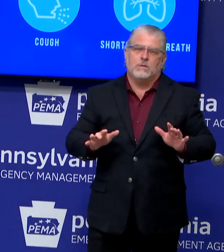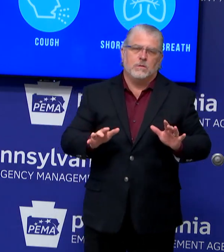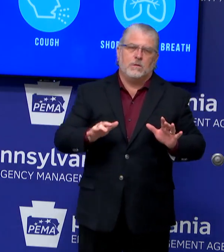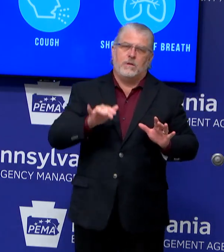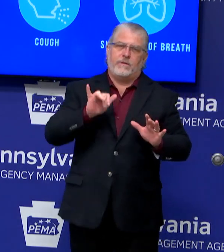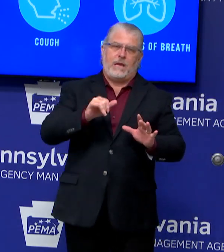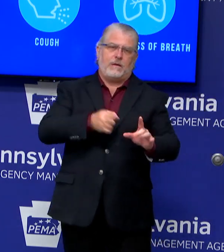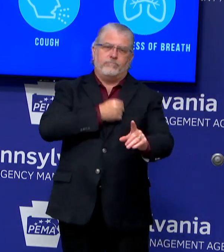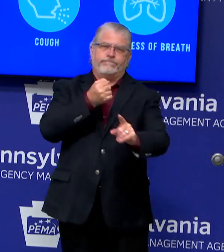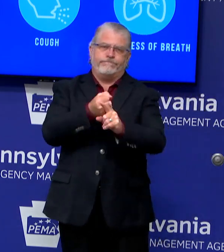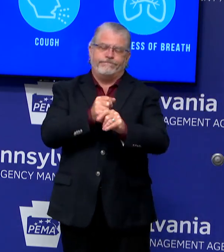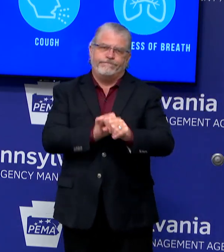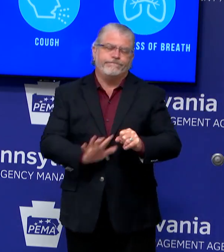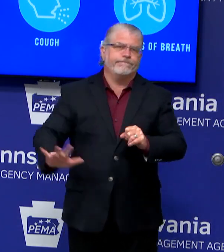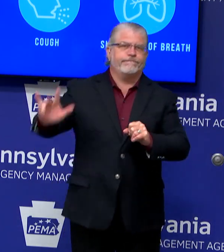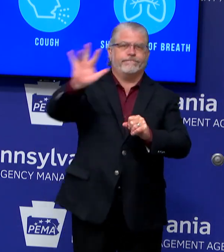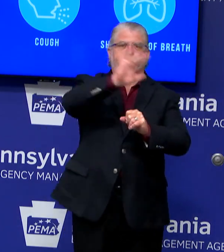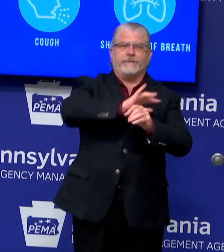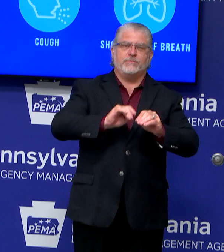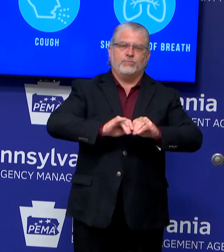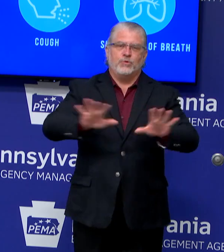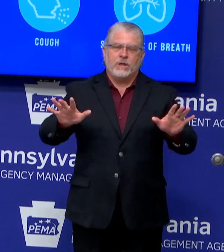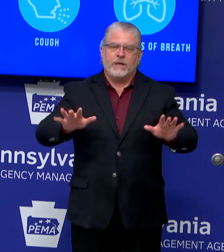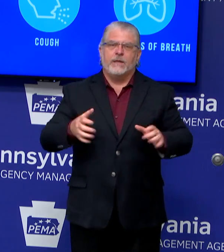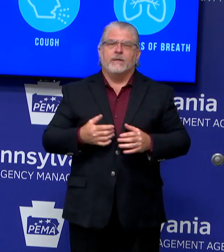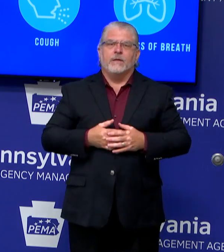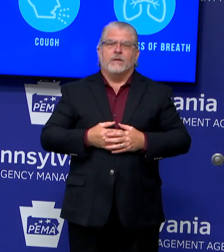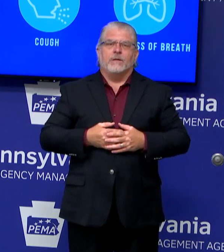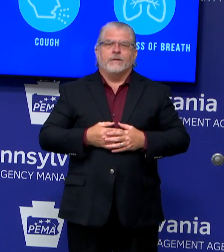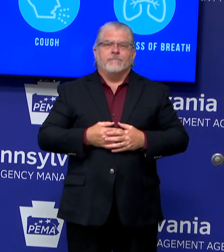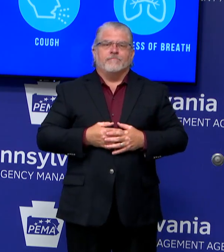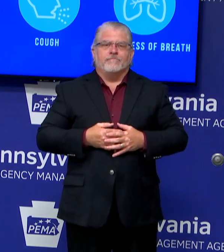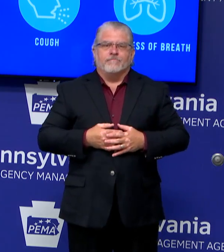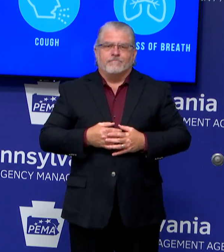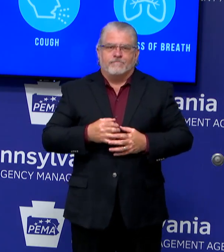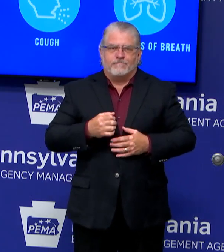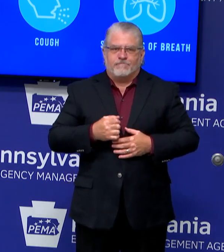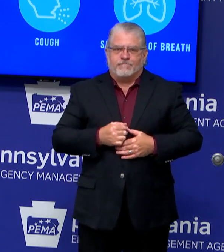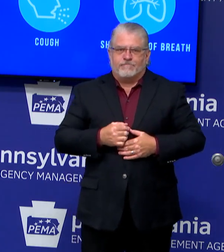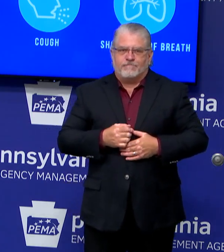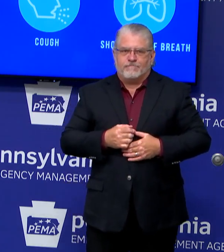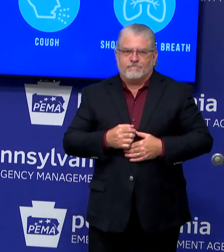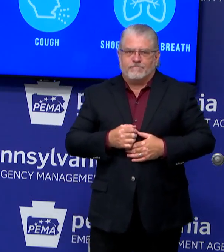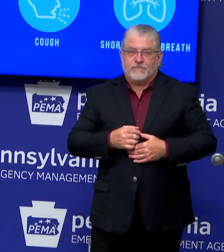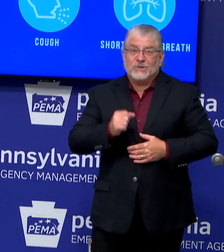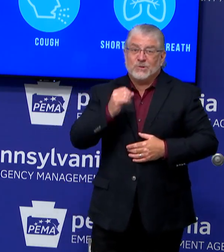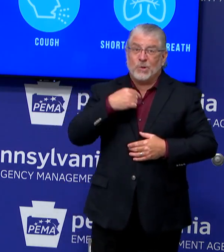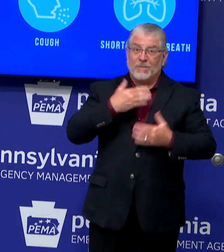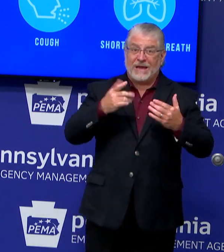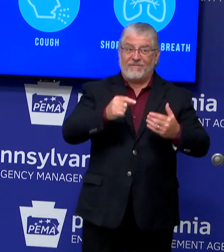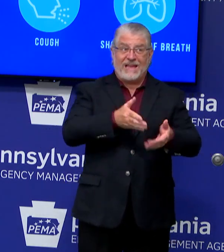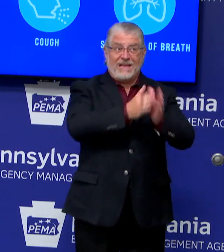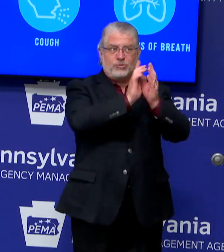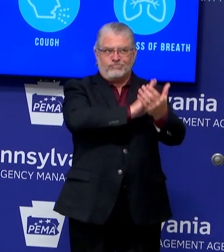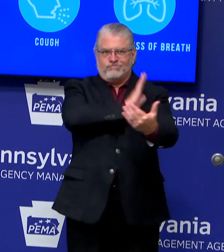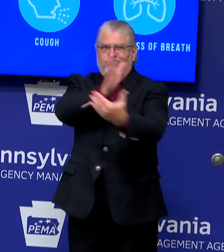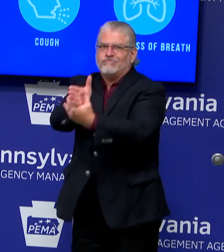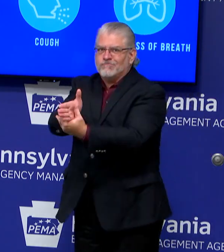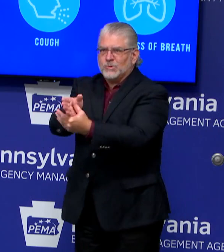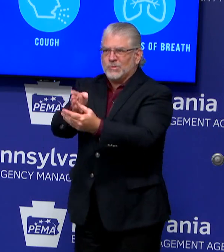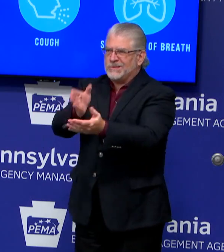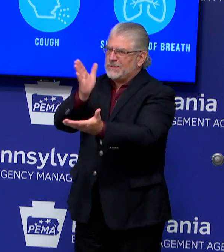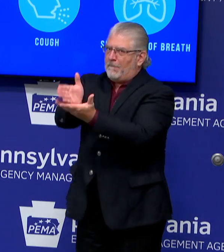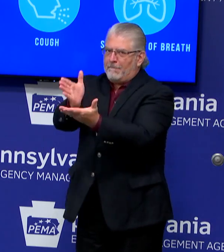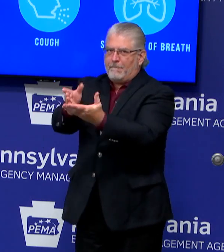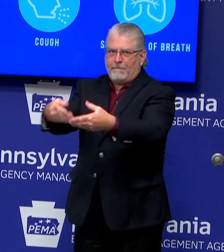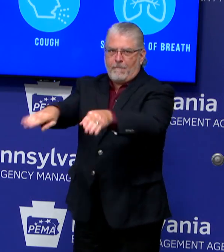country. So we have a petition for an injunction in terms of closing that event, and that's